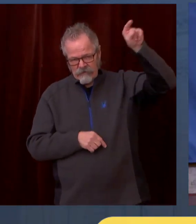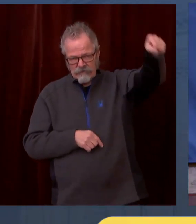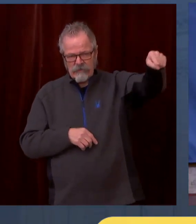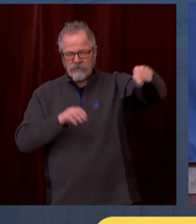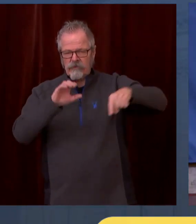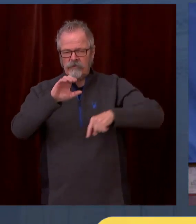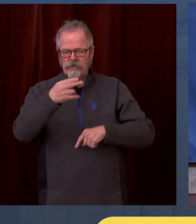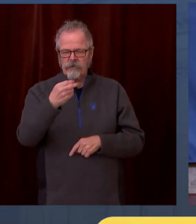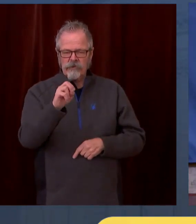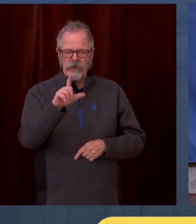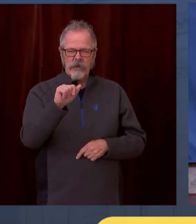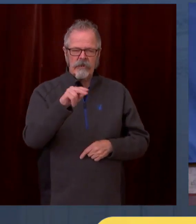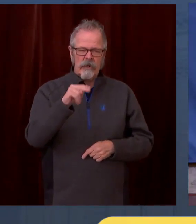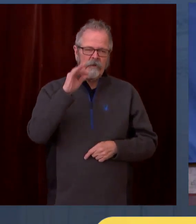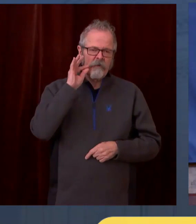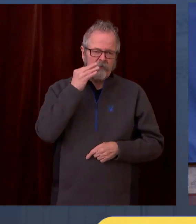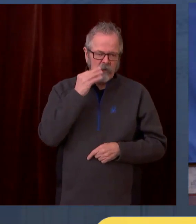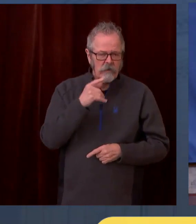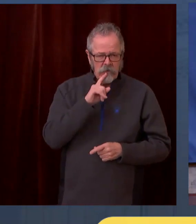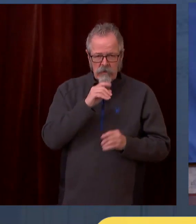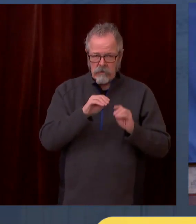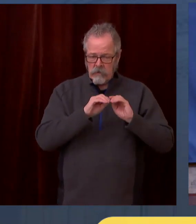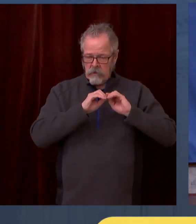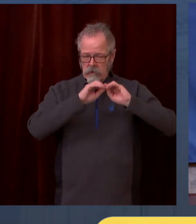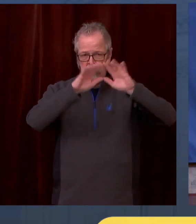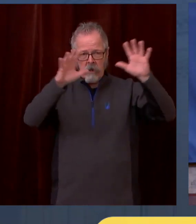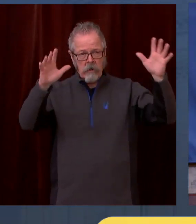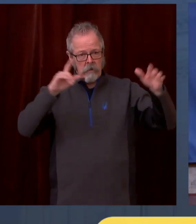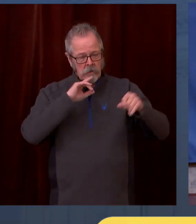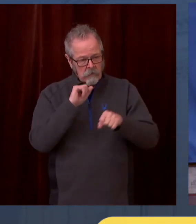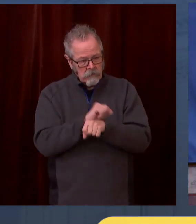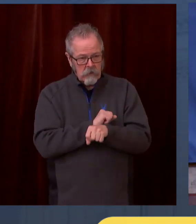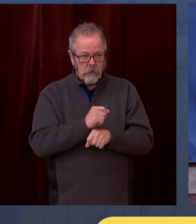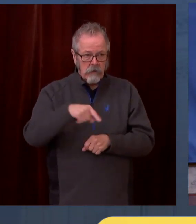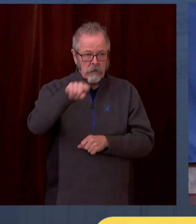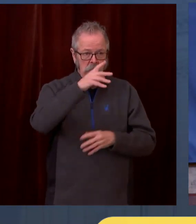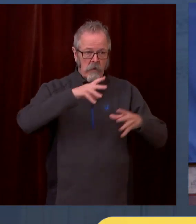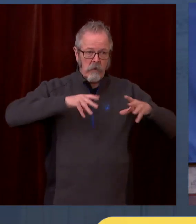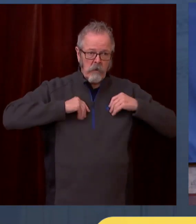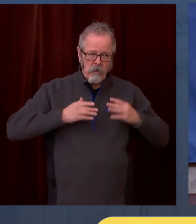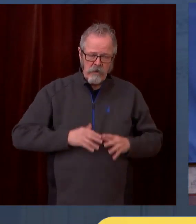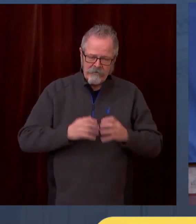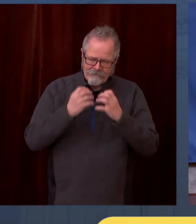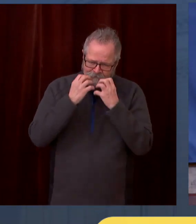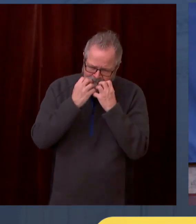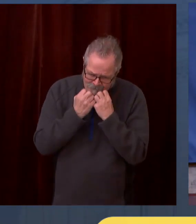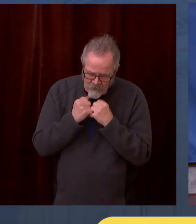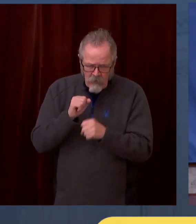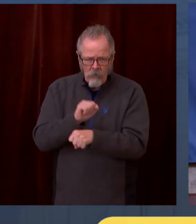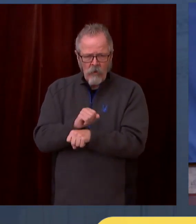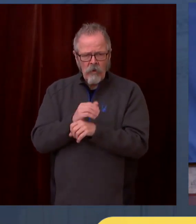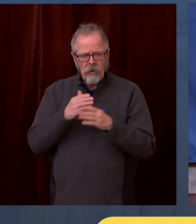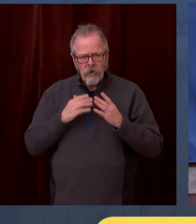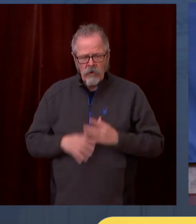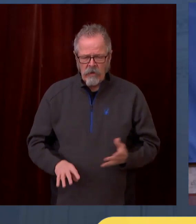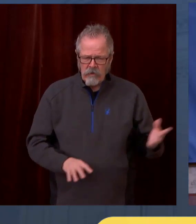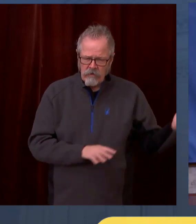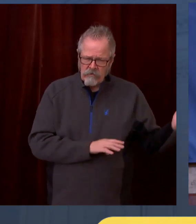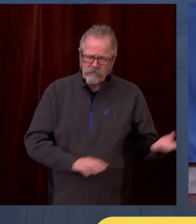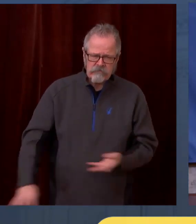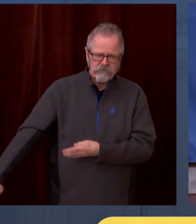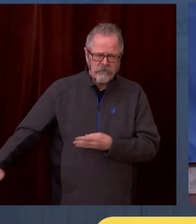which was right on the fruit line, one of the largest fruit lines in the state. By the way, here's a good story. The last time I was at that